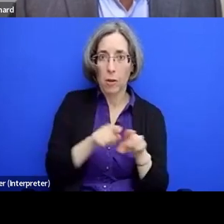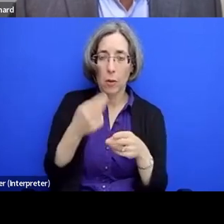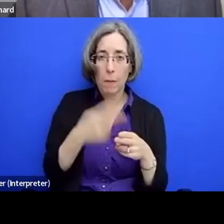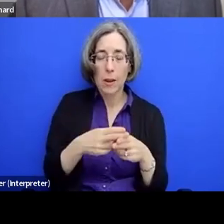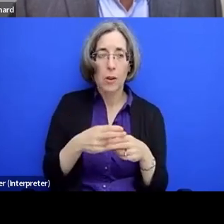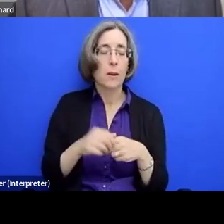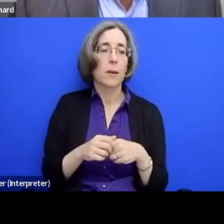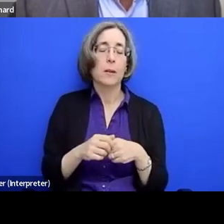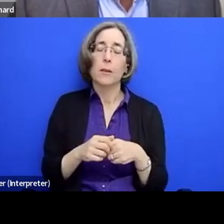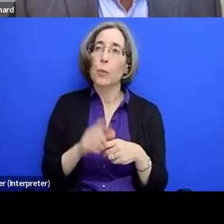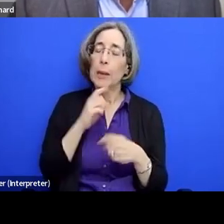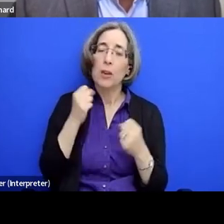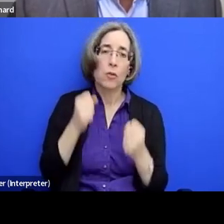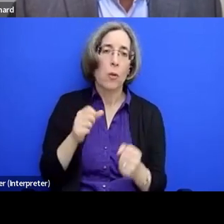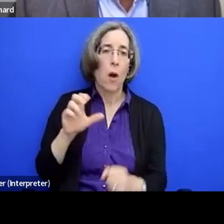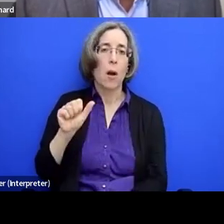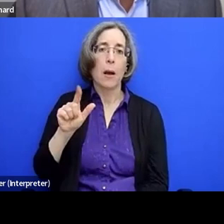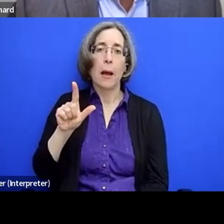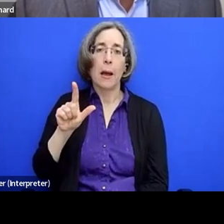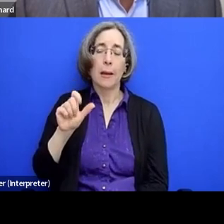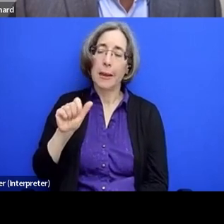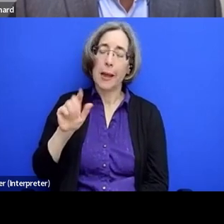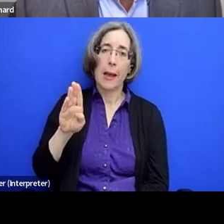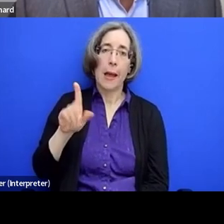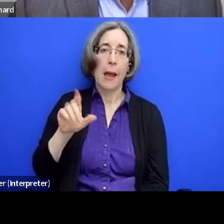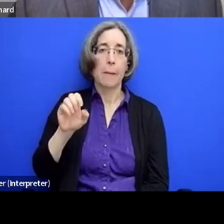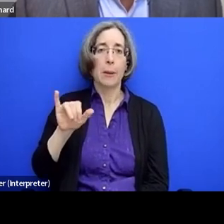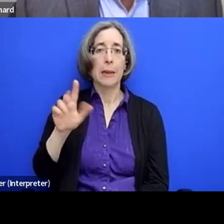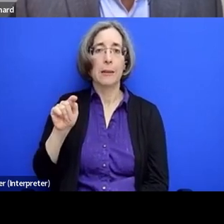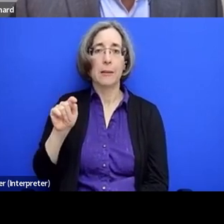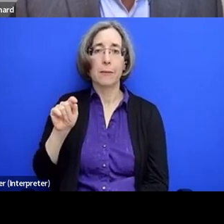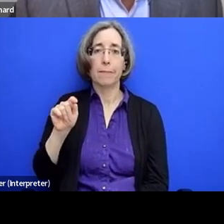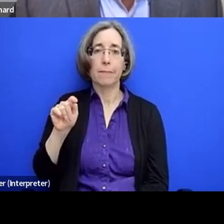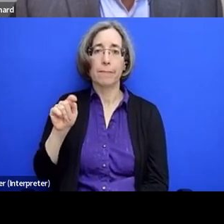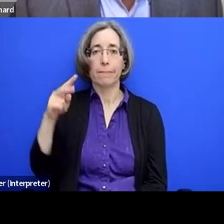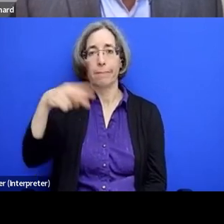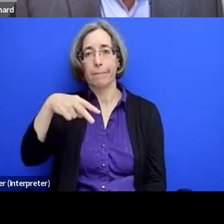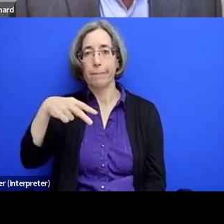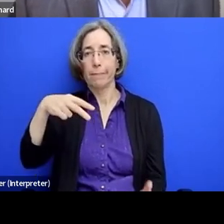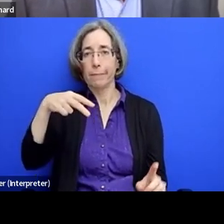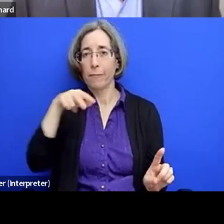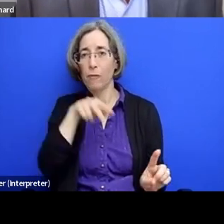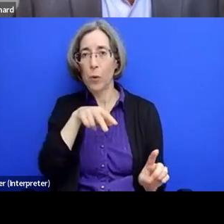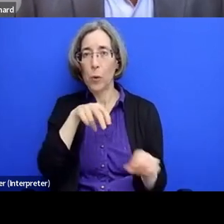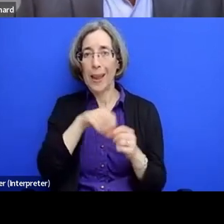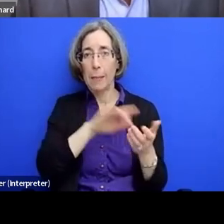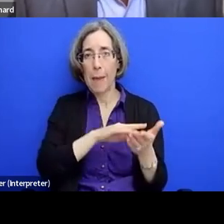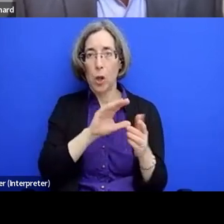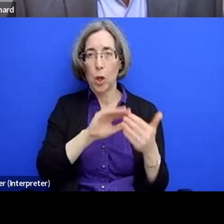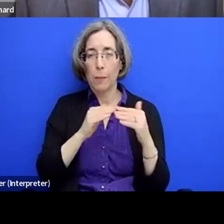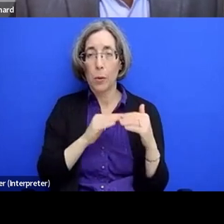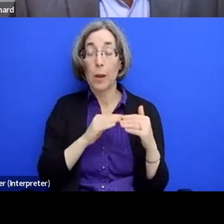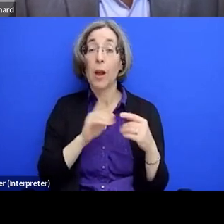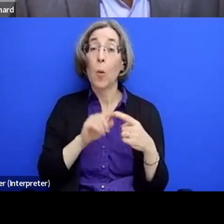ableist set of assumptions within the medical community. So, you know, when you use that